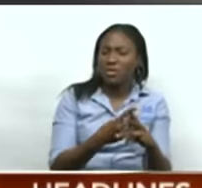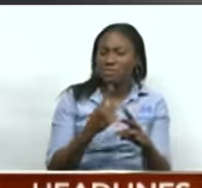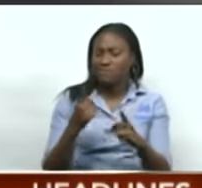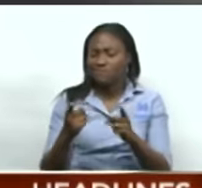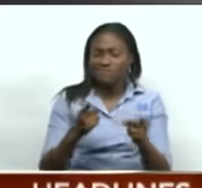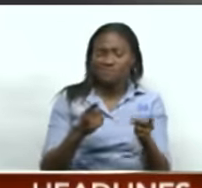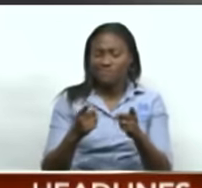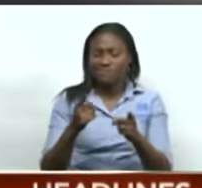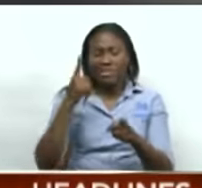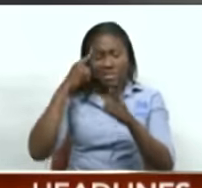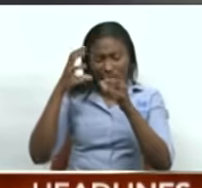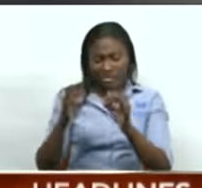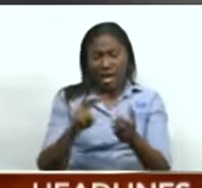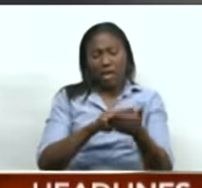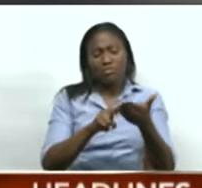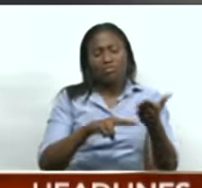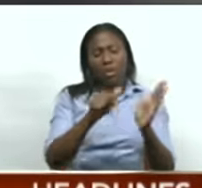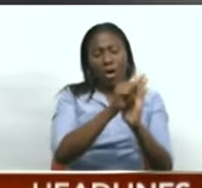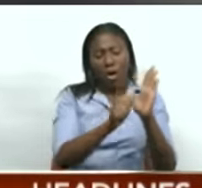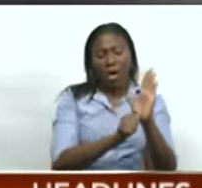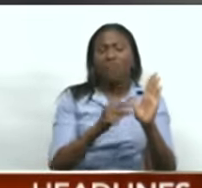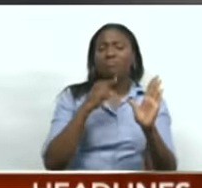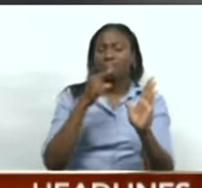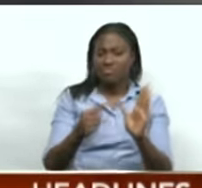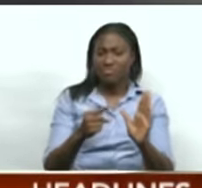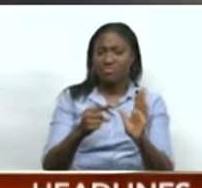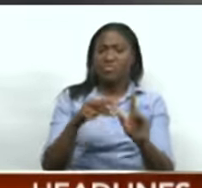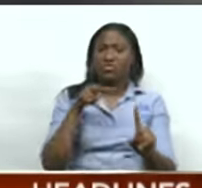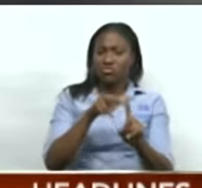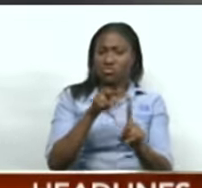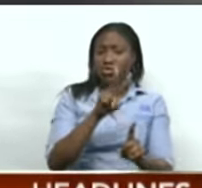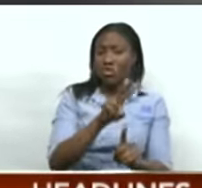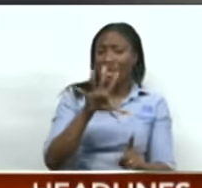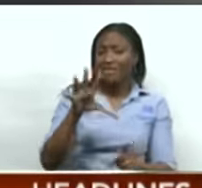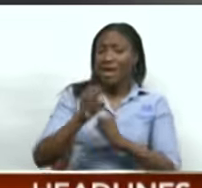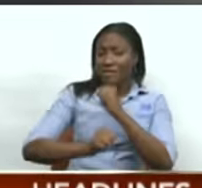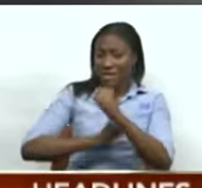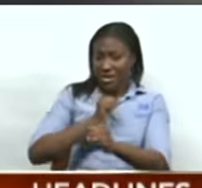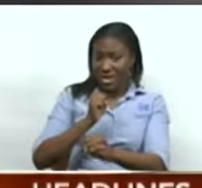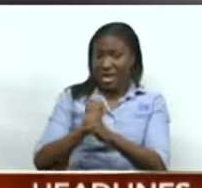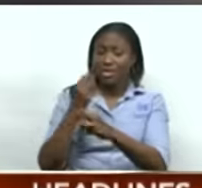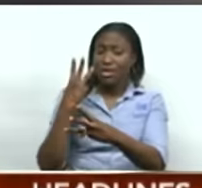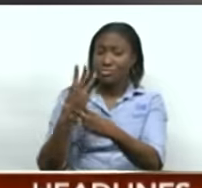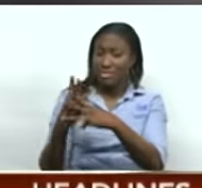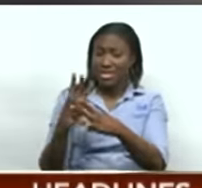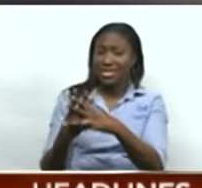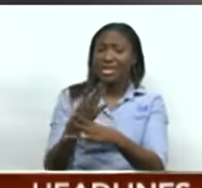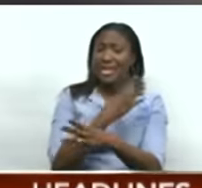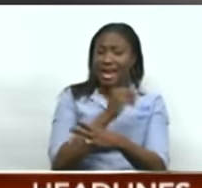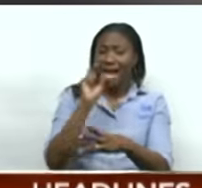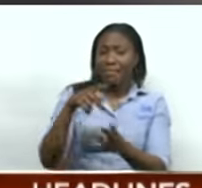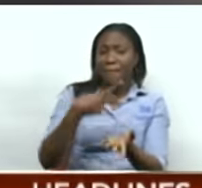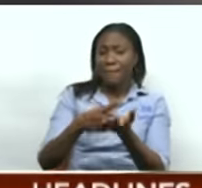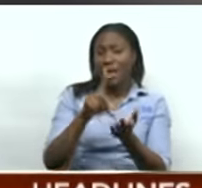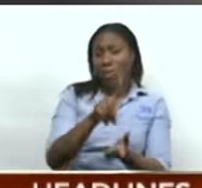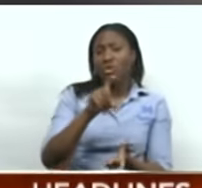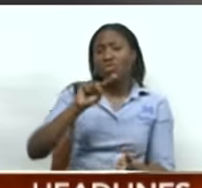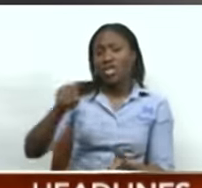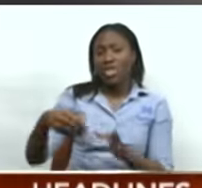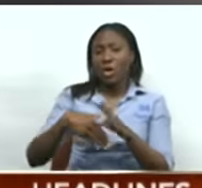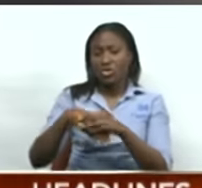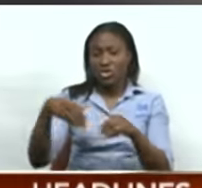Drugs Act, the maximum penalty for the offenses is 25 years in prison and a fine of $100,000